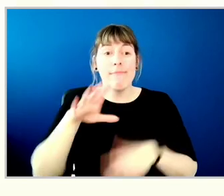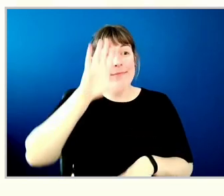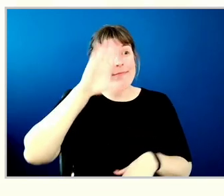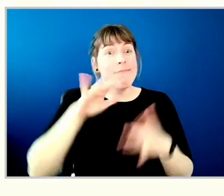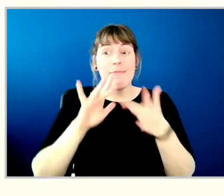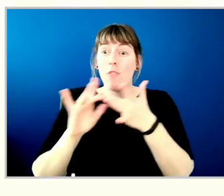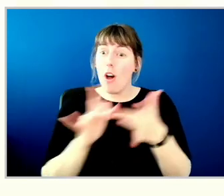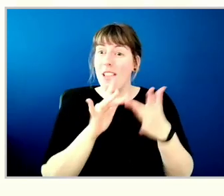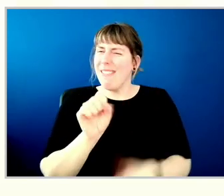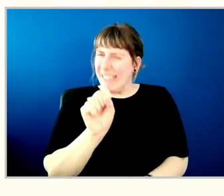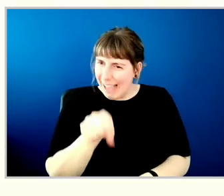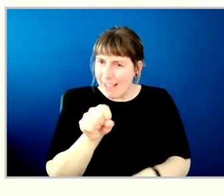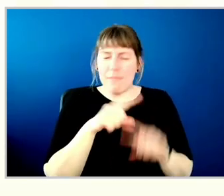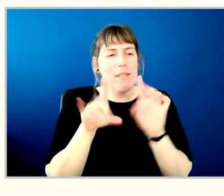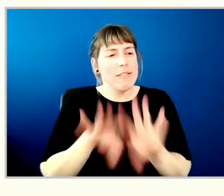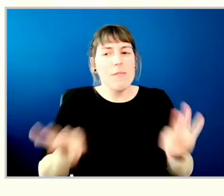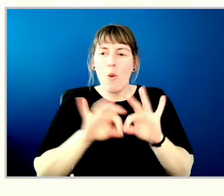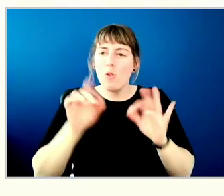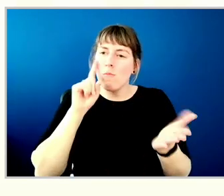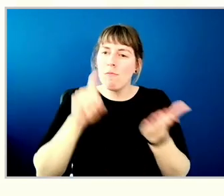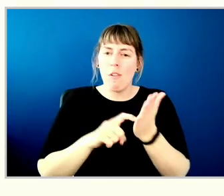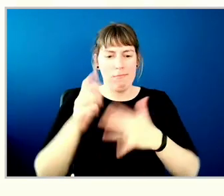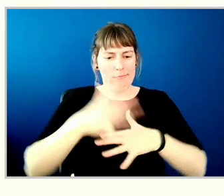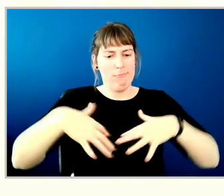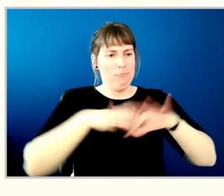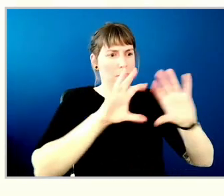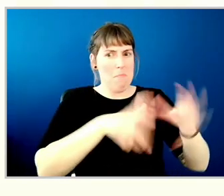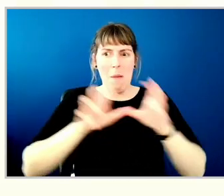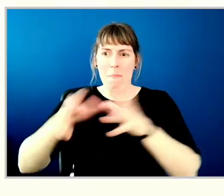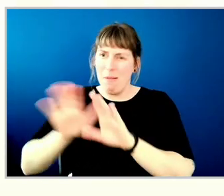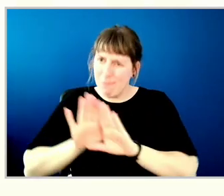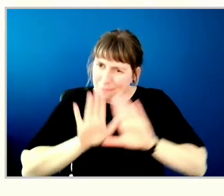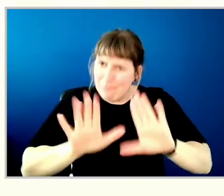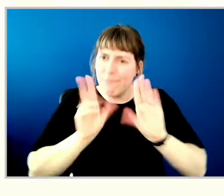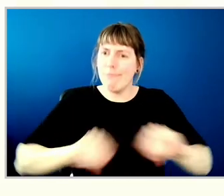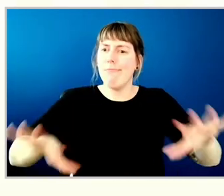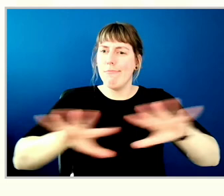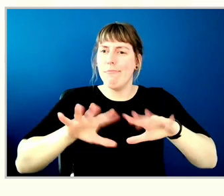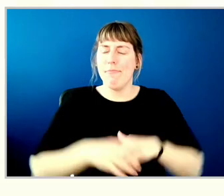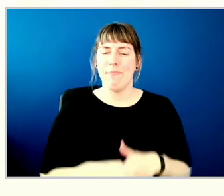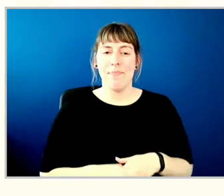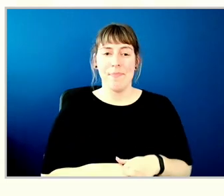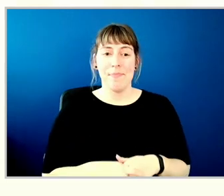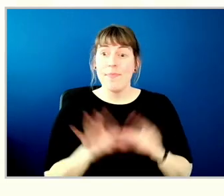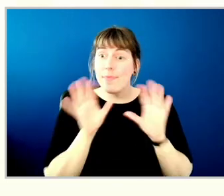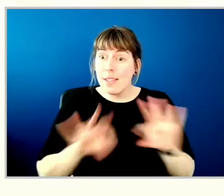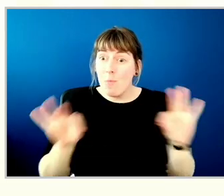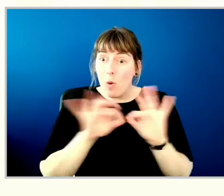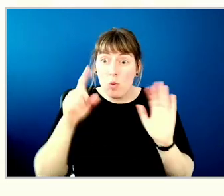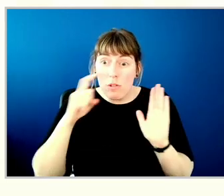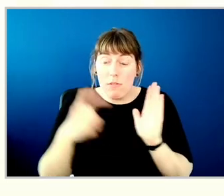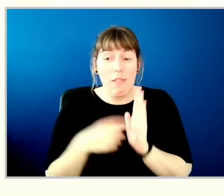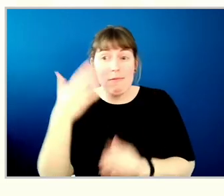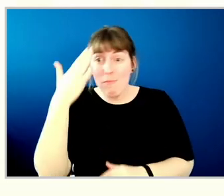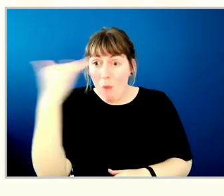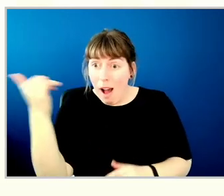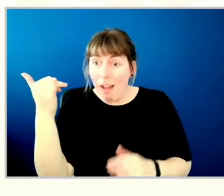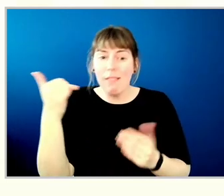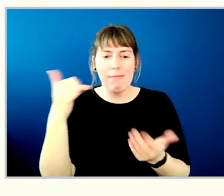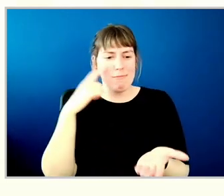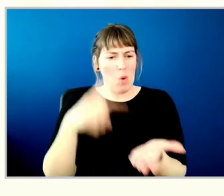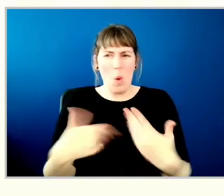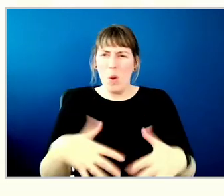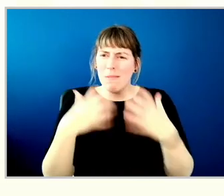the Indigenous peoples of all the lands that we are on. We do this to acknowledge and appreciate the land itself,